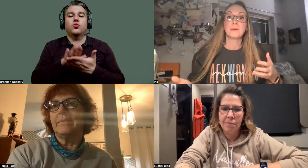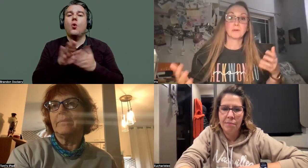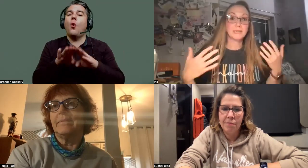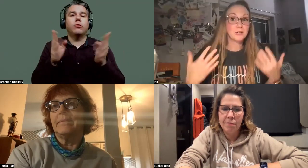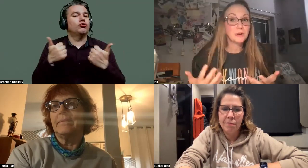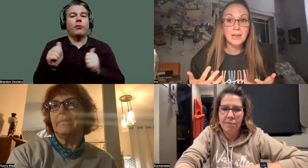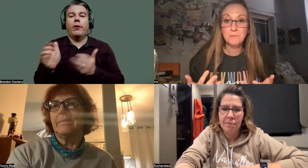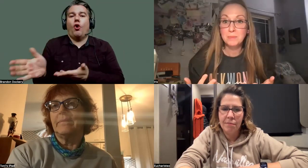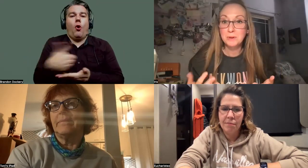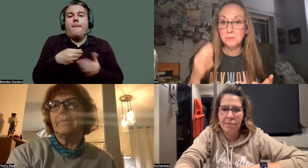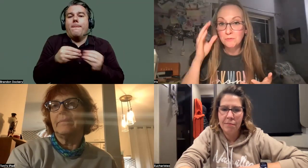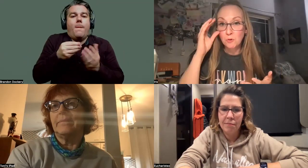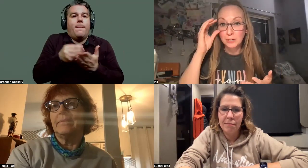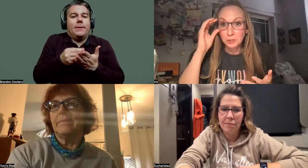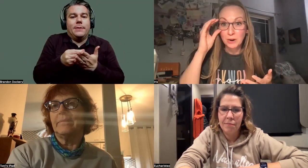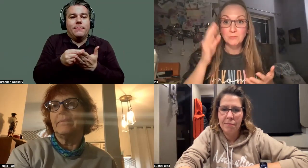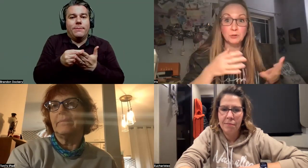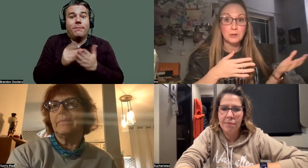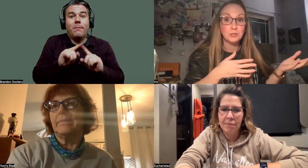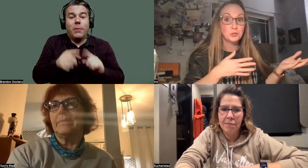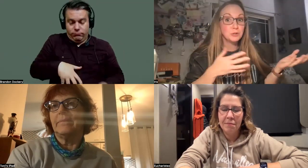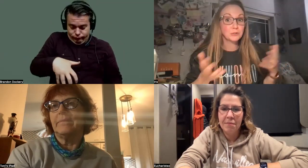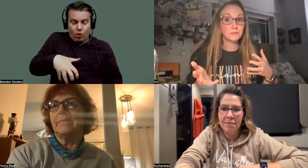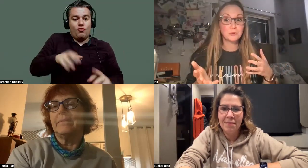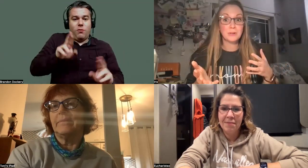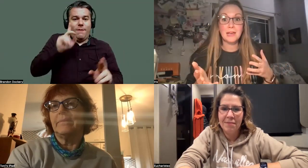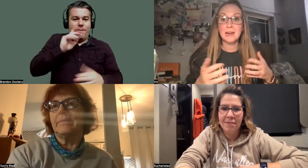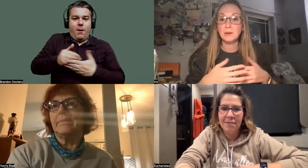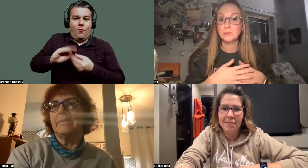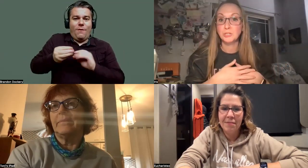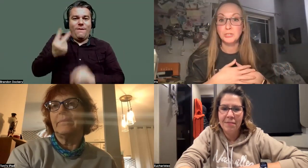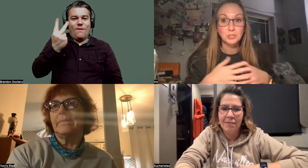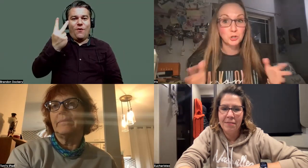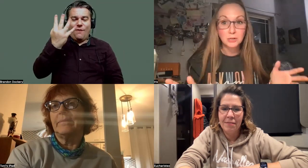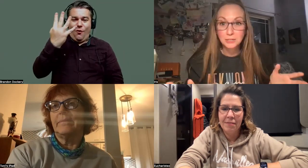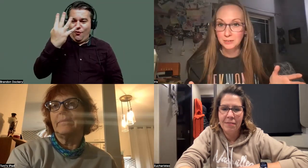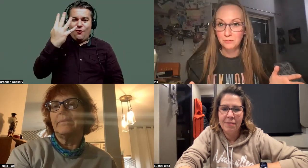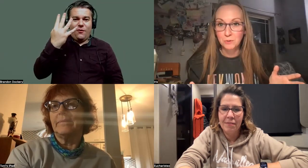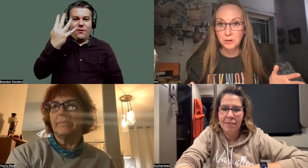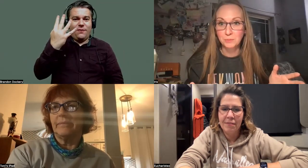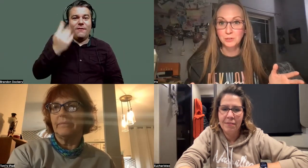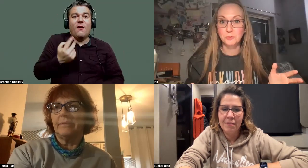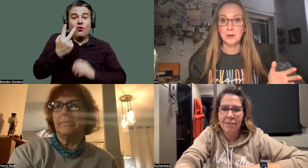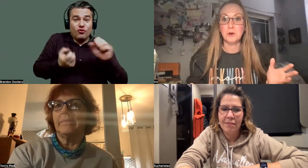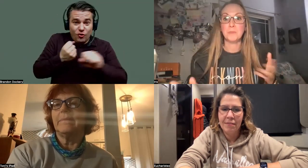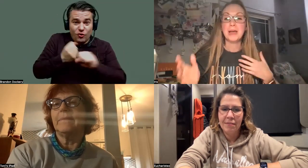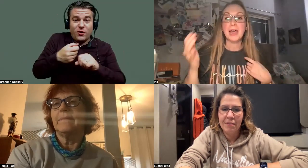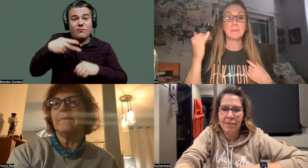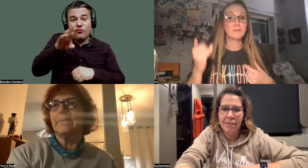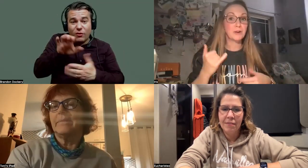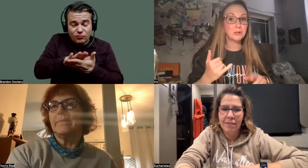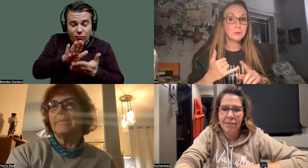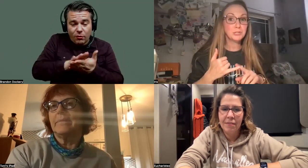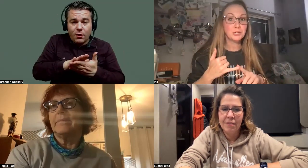way, but I was getting ready to have baby number four. And so after two years of doing that, I was just exhausted from running a preschool in my home.